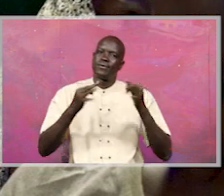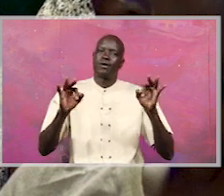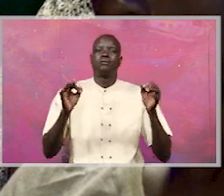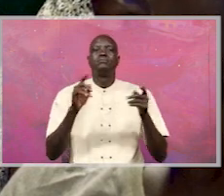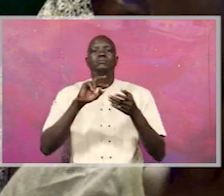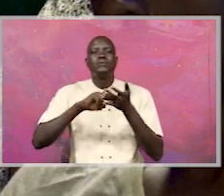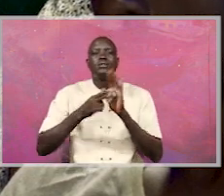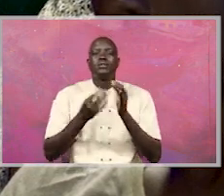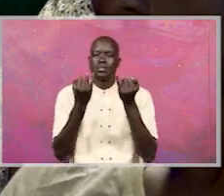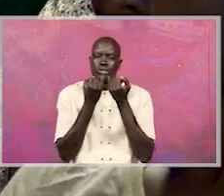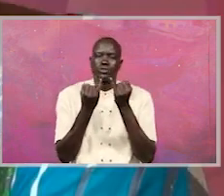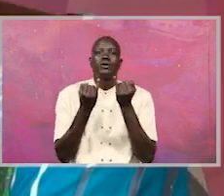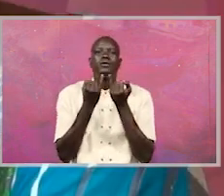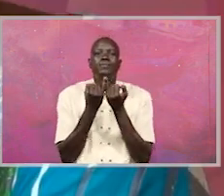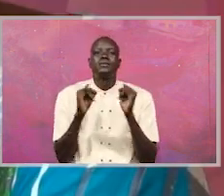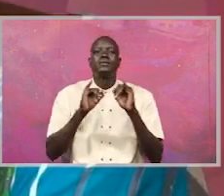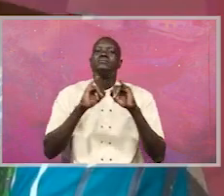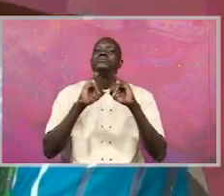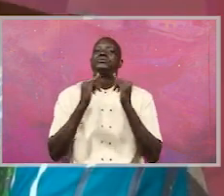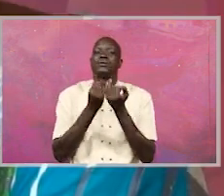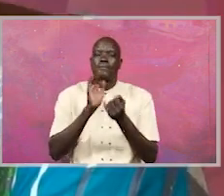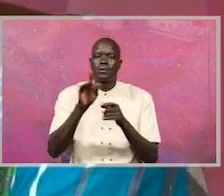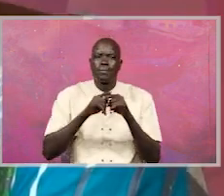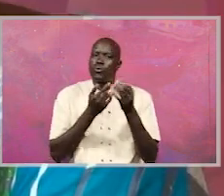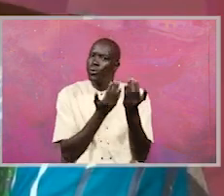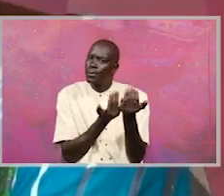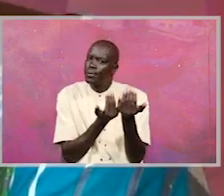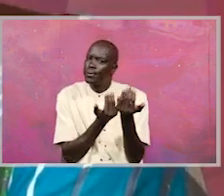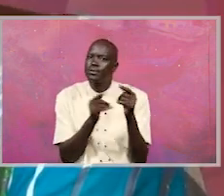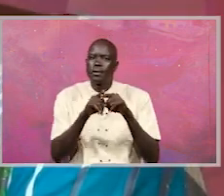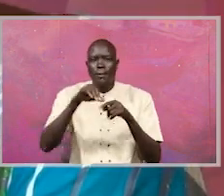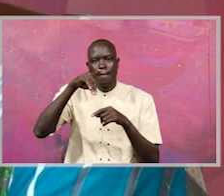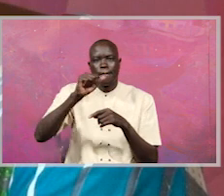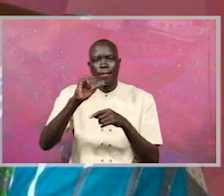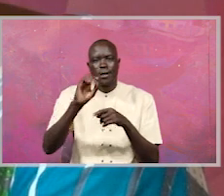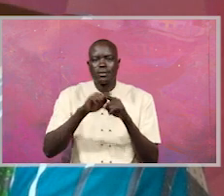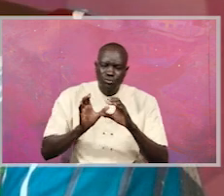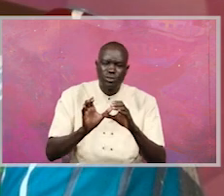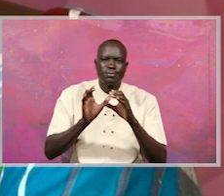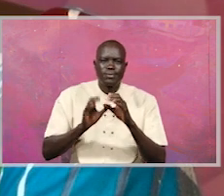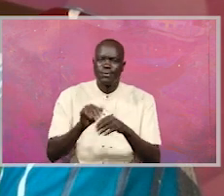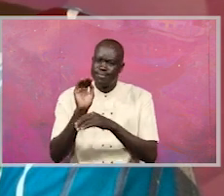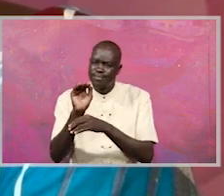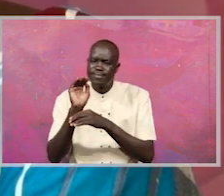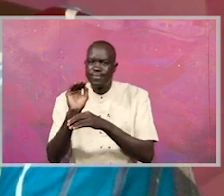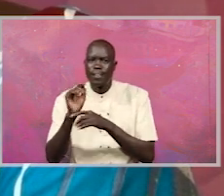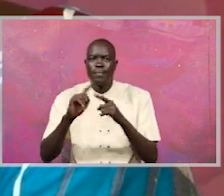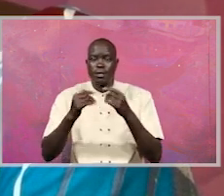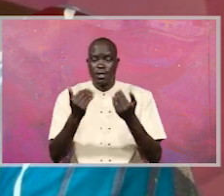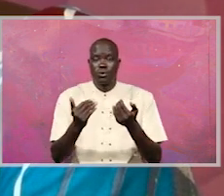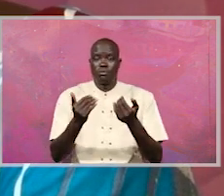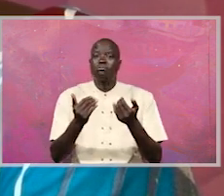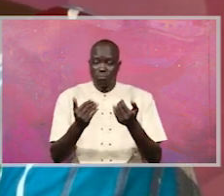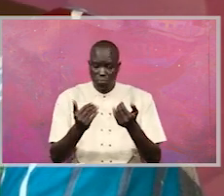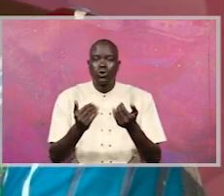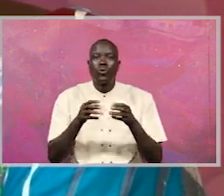institution. So they are not supposed to wait for Public Accounts Committee to produce its report. But what it's supposed to